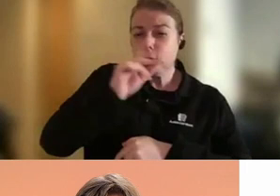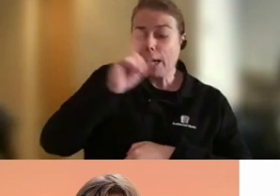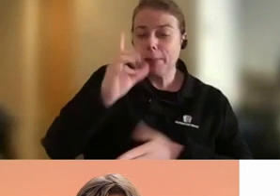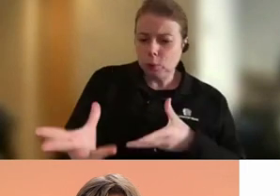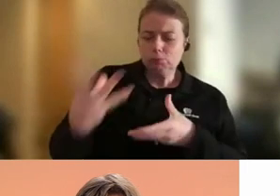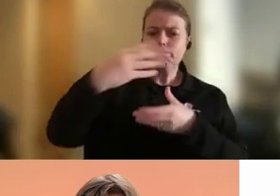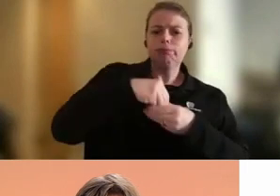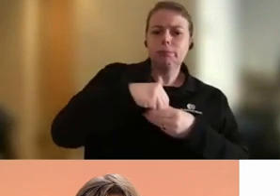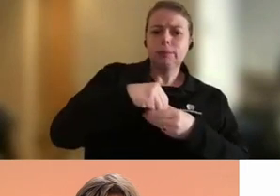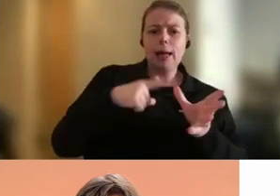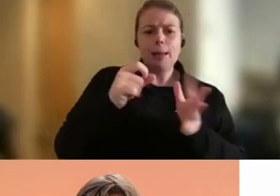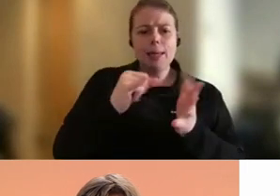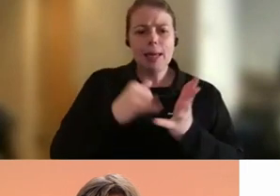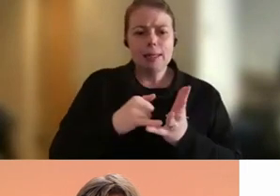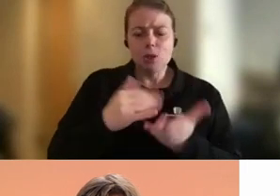and knowledge?